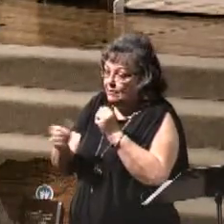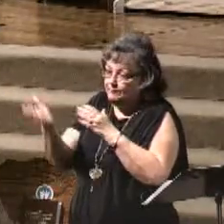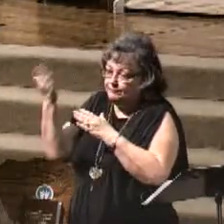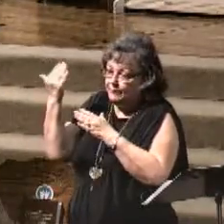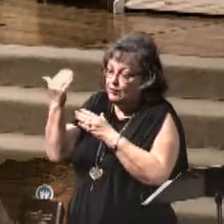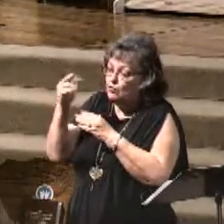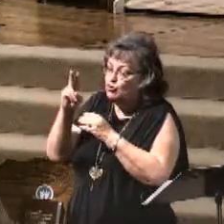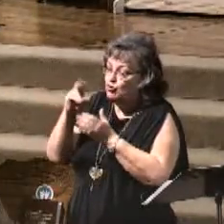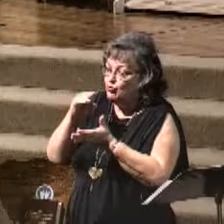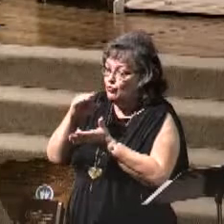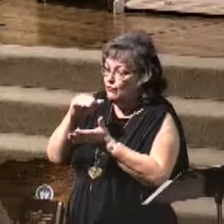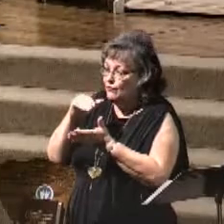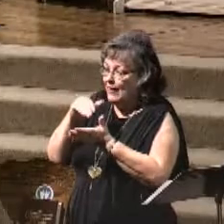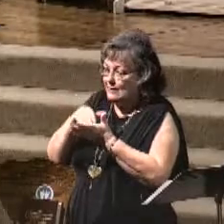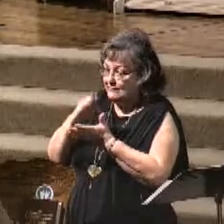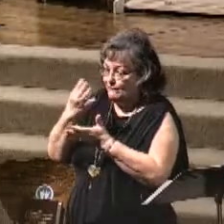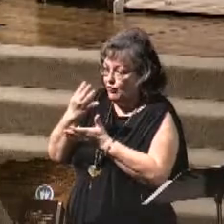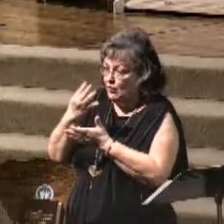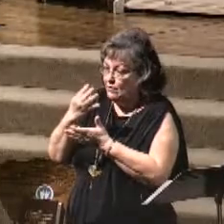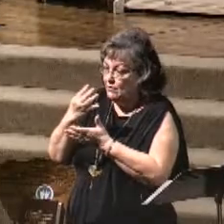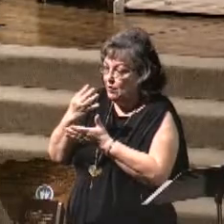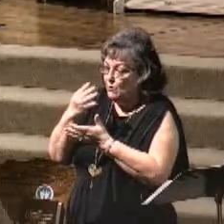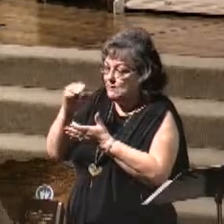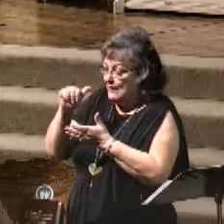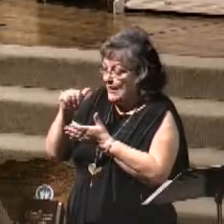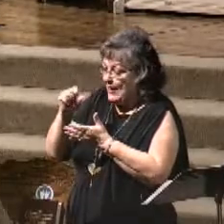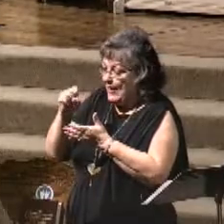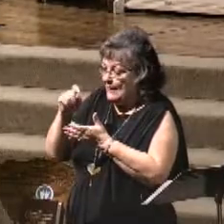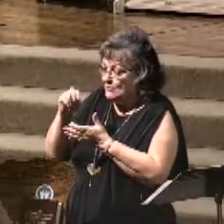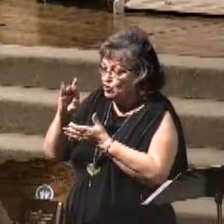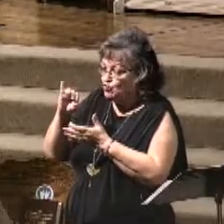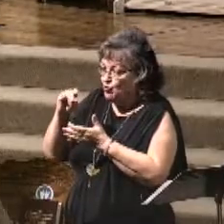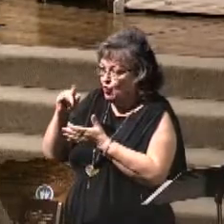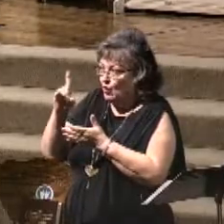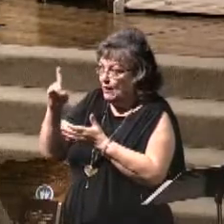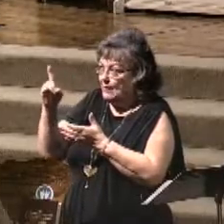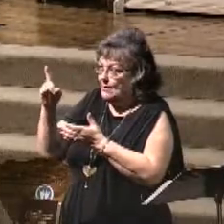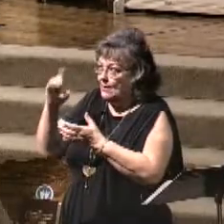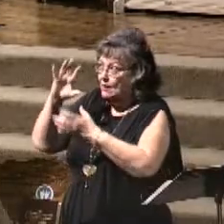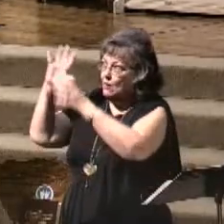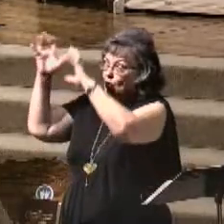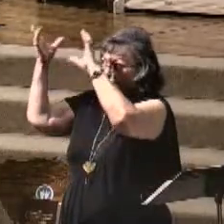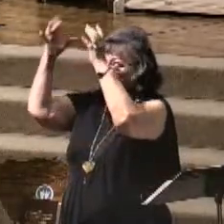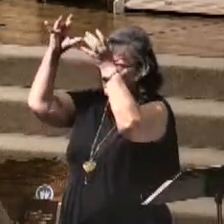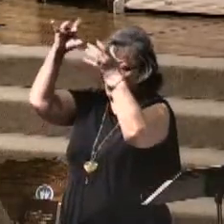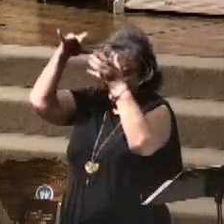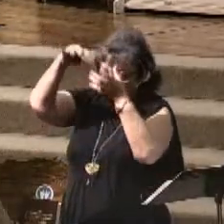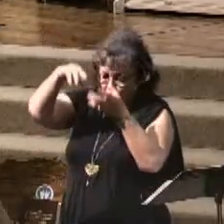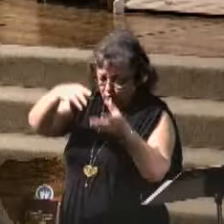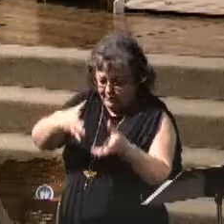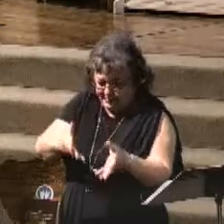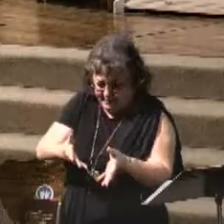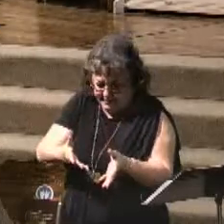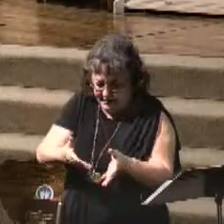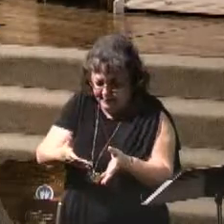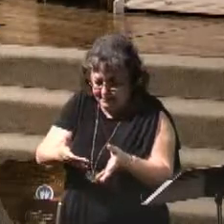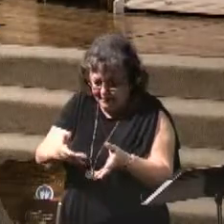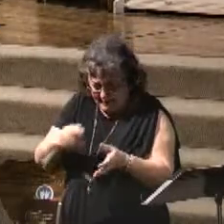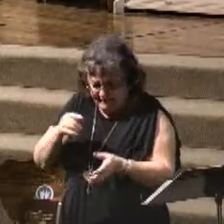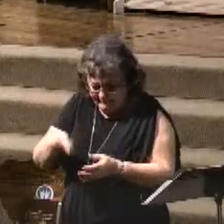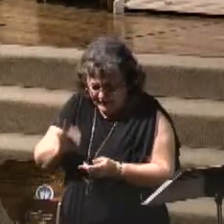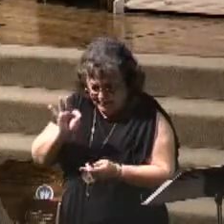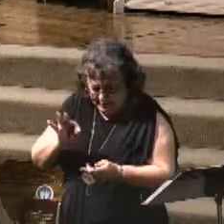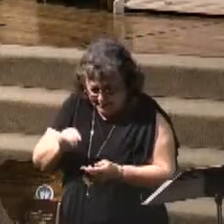there was an asteroid that came by and they found it. They spotted it.